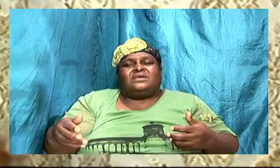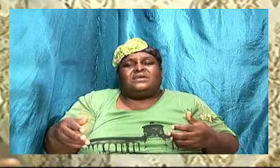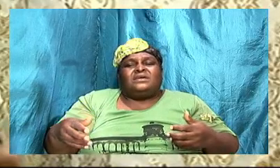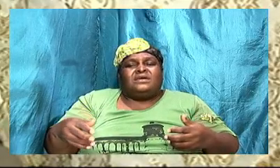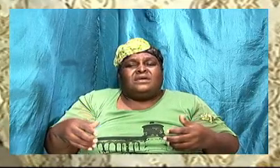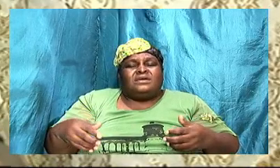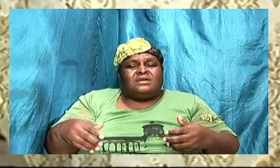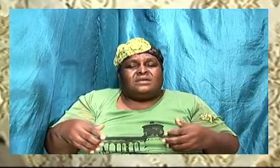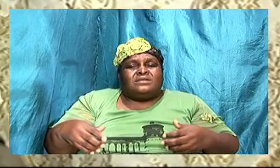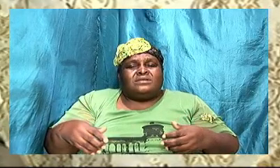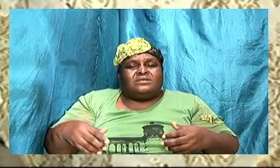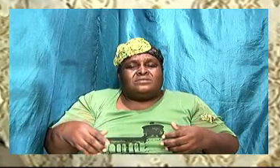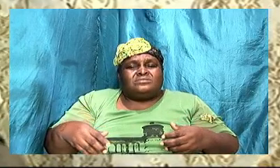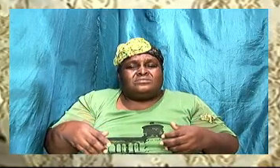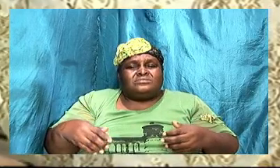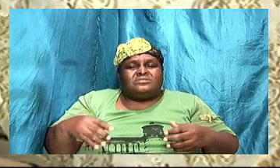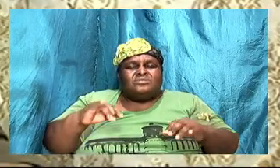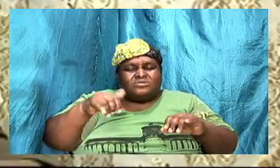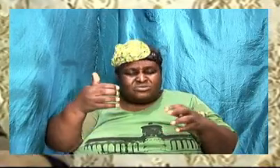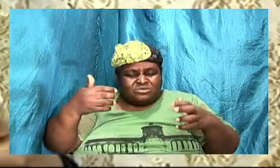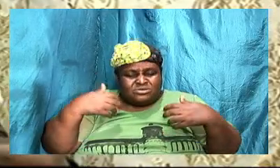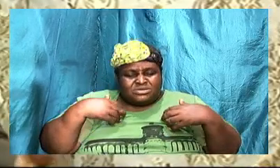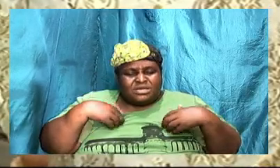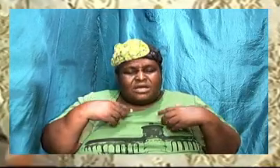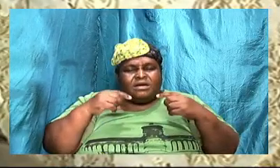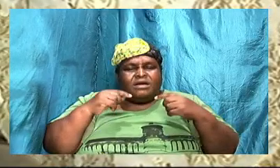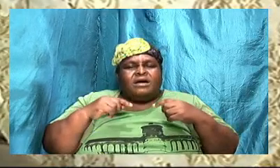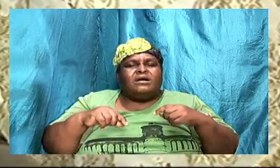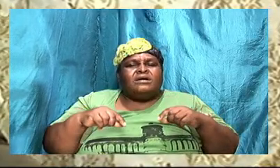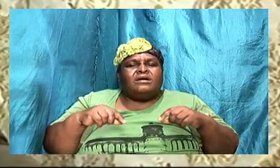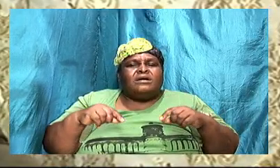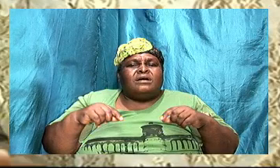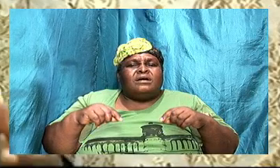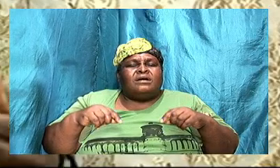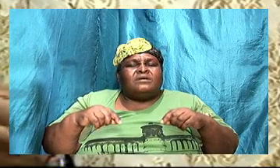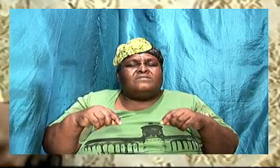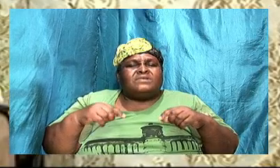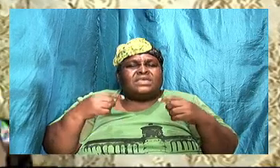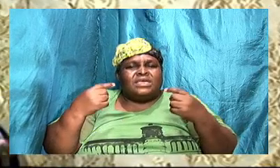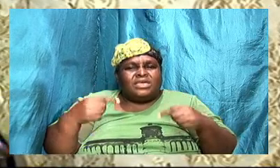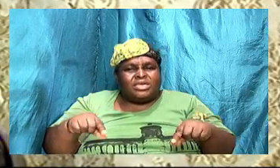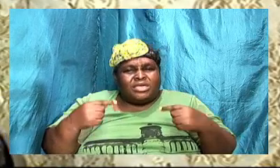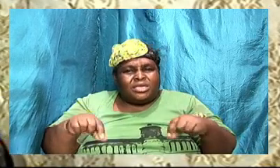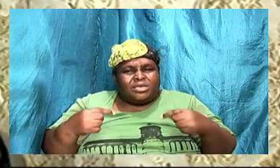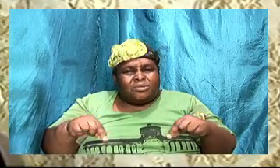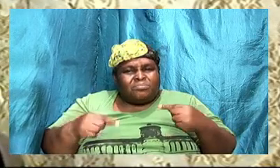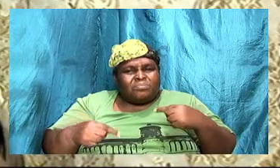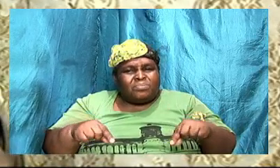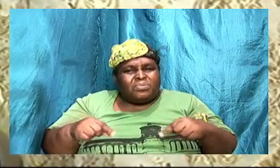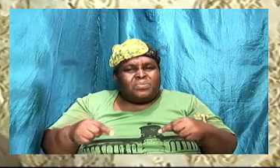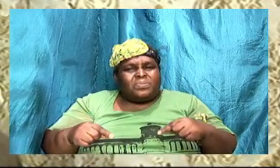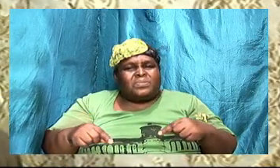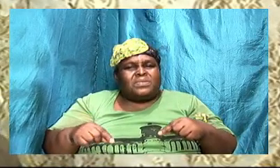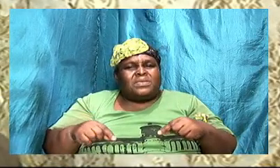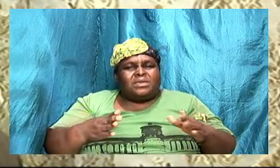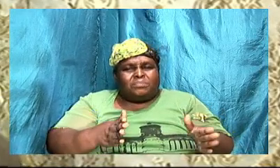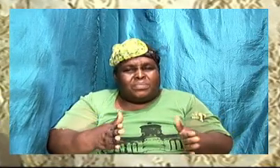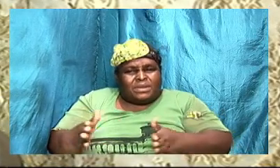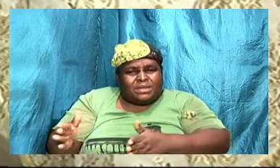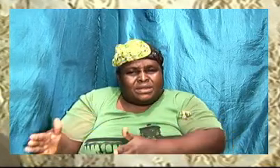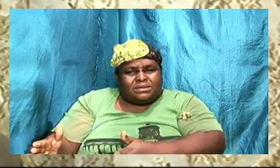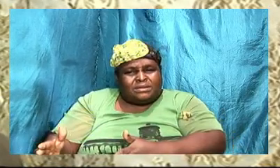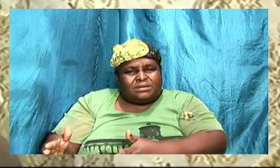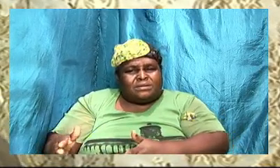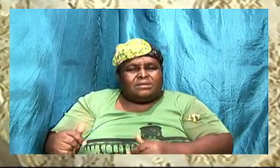if you are upset or hurt for a variety of reasons, it is important to focus on the main point